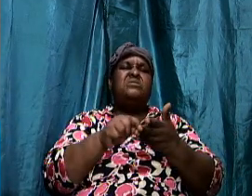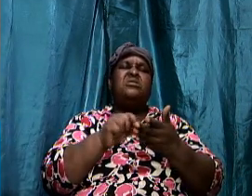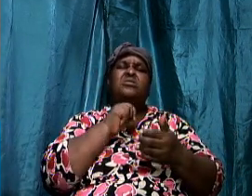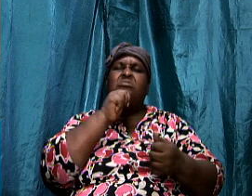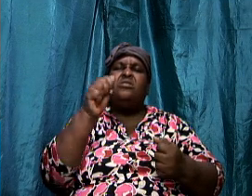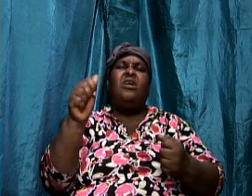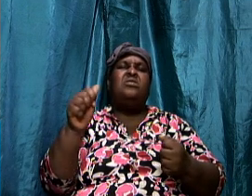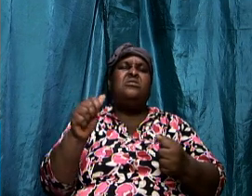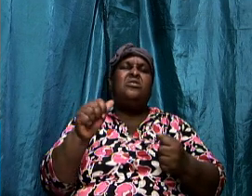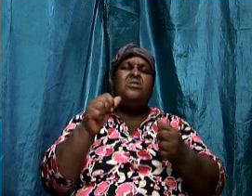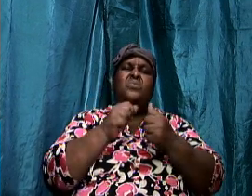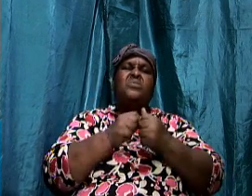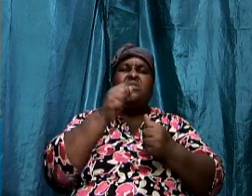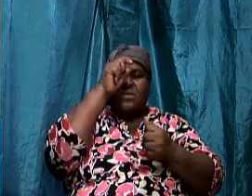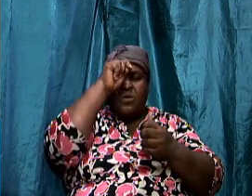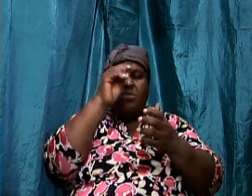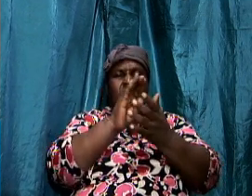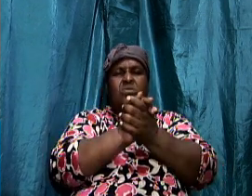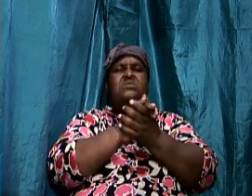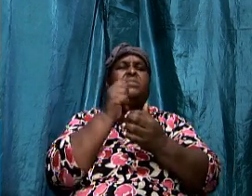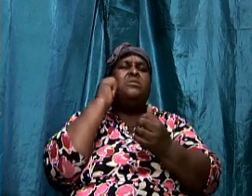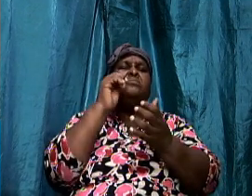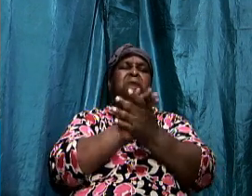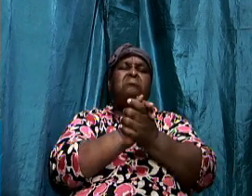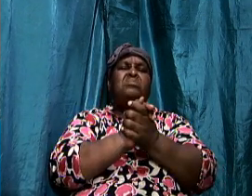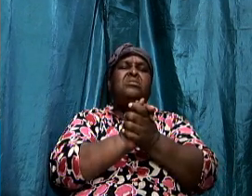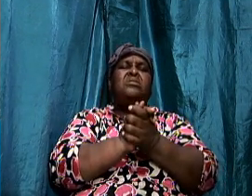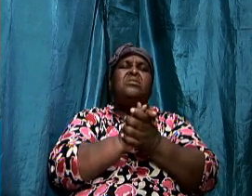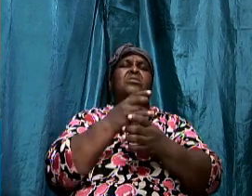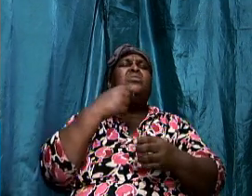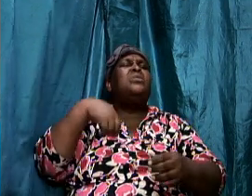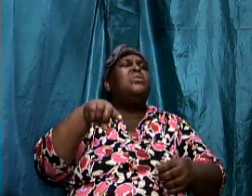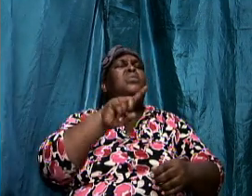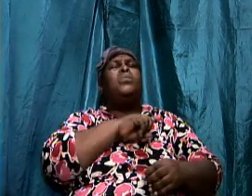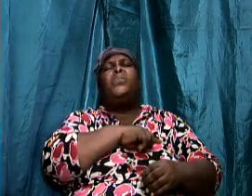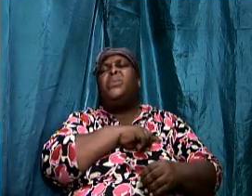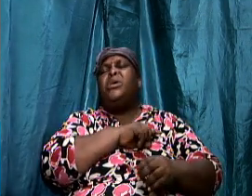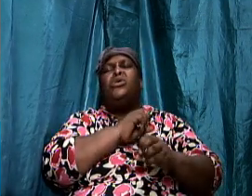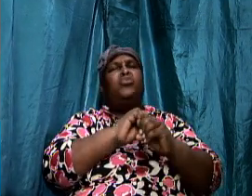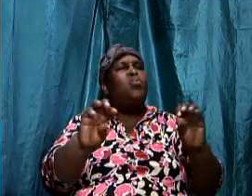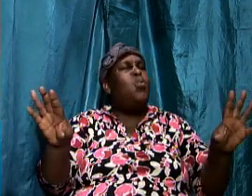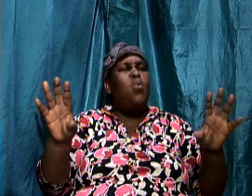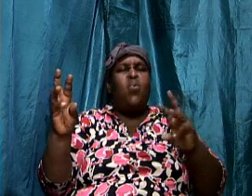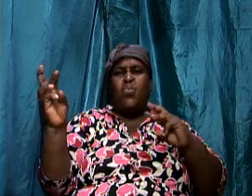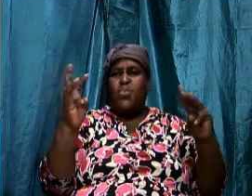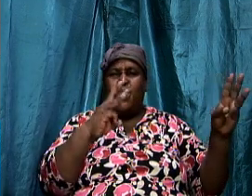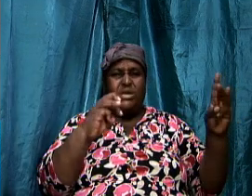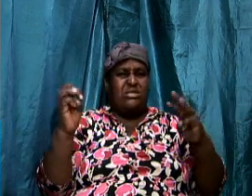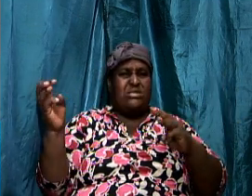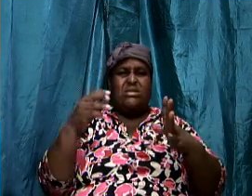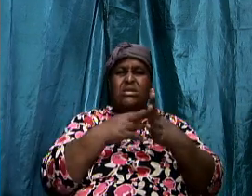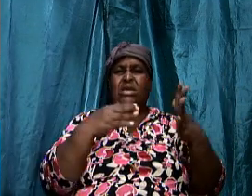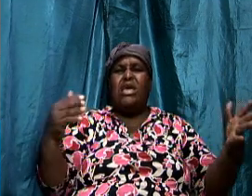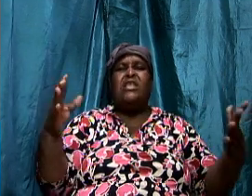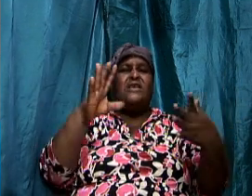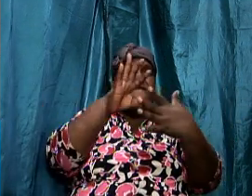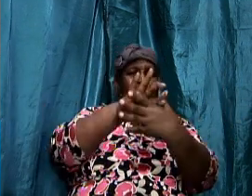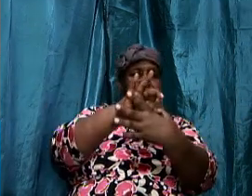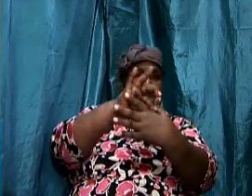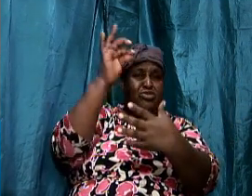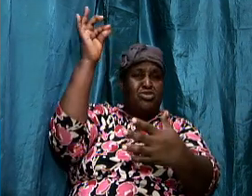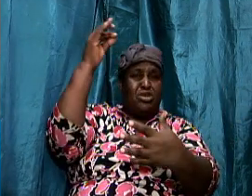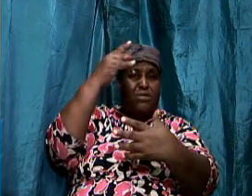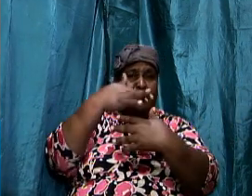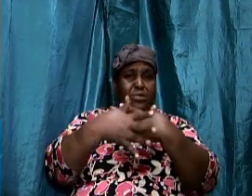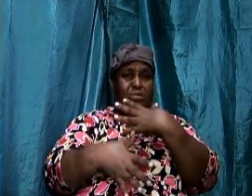brothers and sisters we wrestle not against flesh and blood if we find that